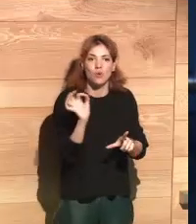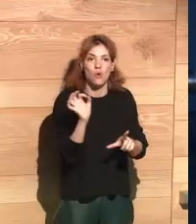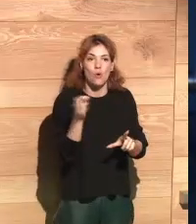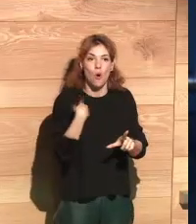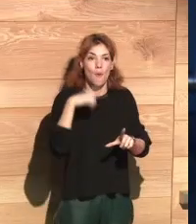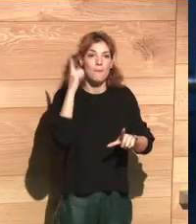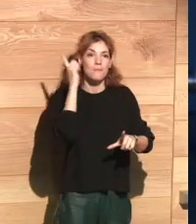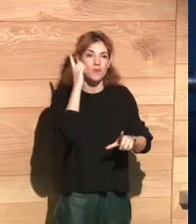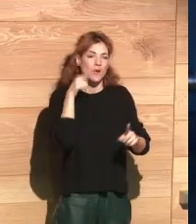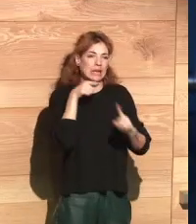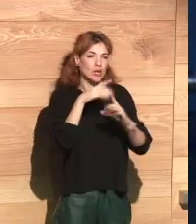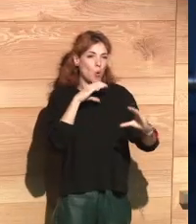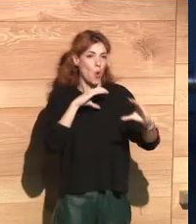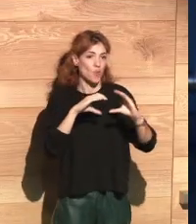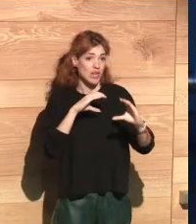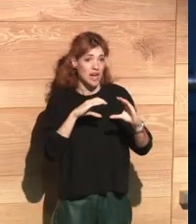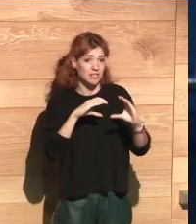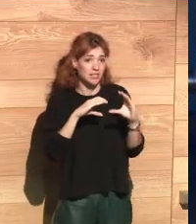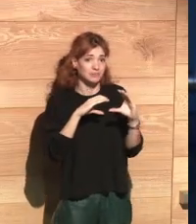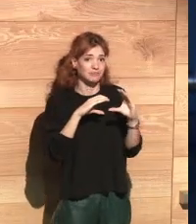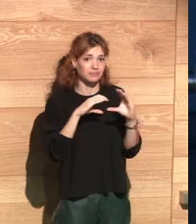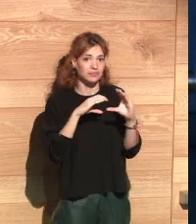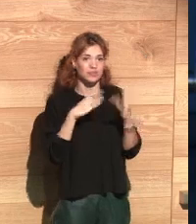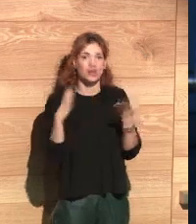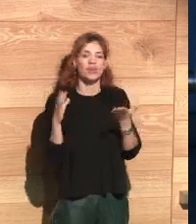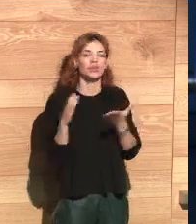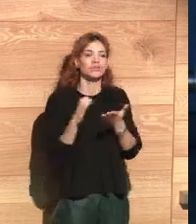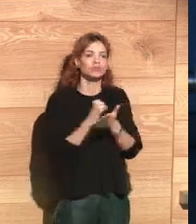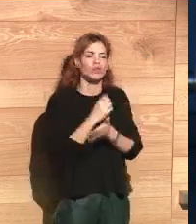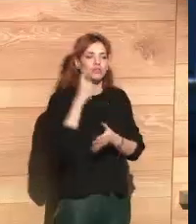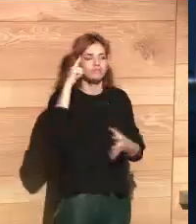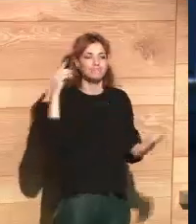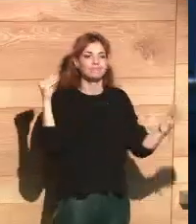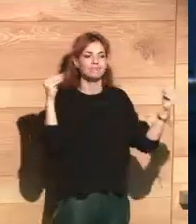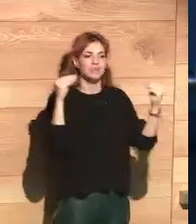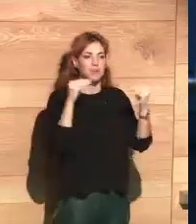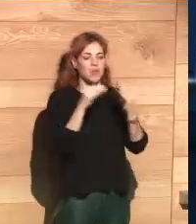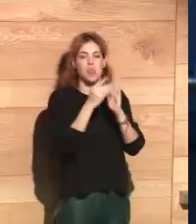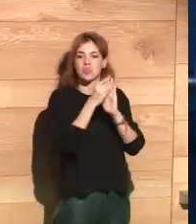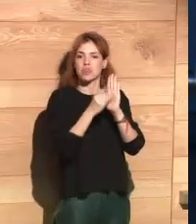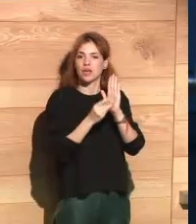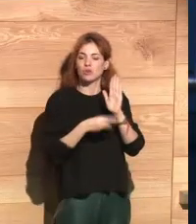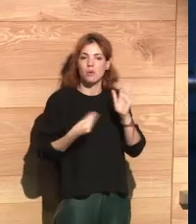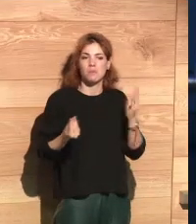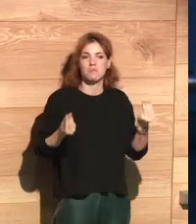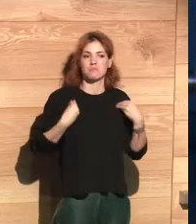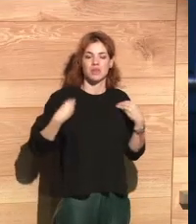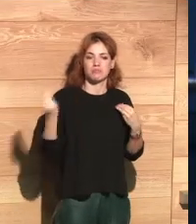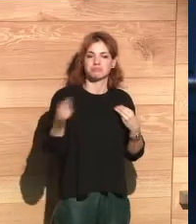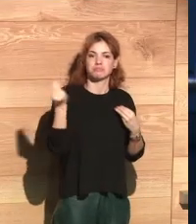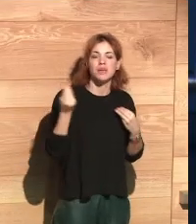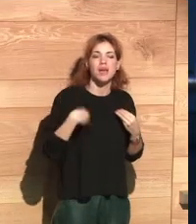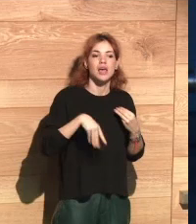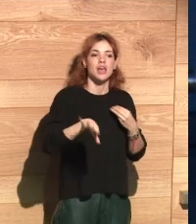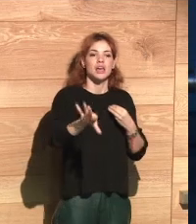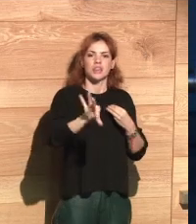their maps or their digital contact lists in order to communicate with other people in their digital